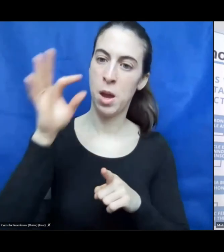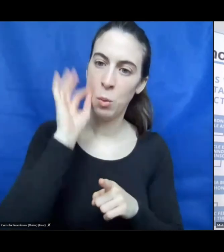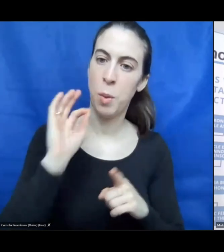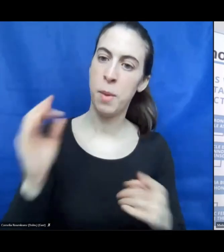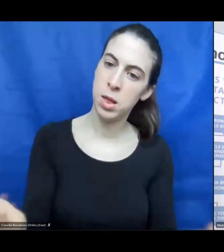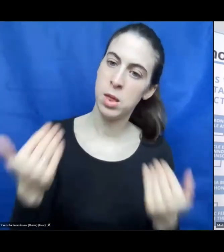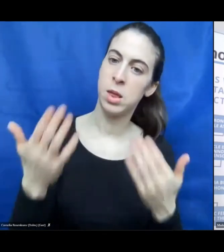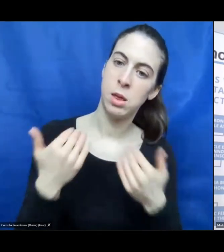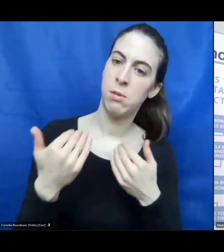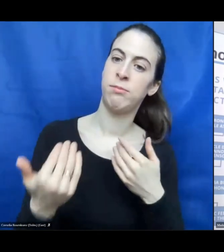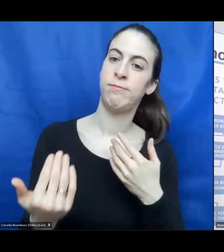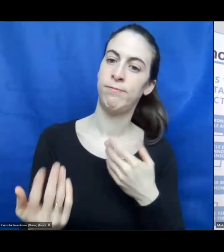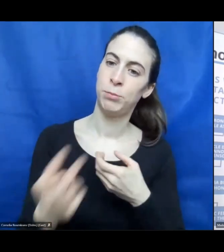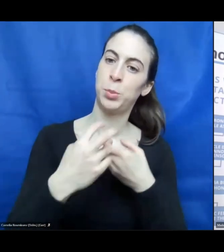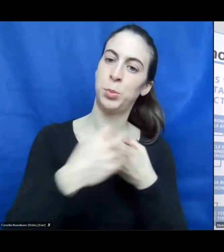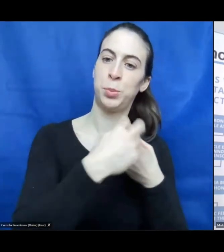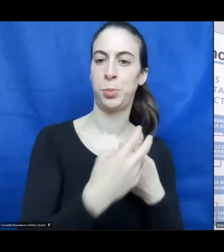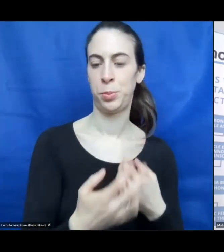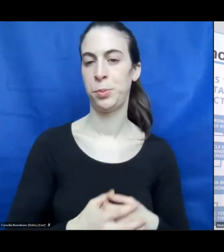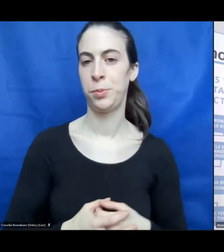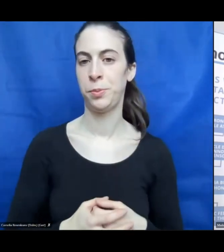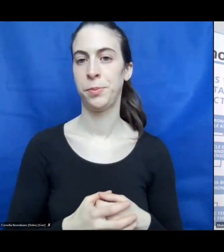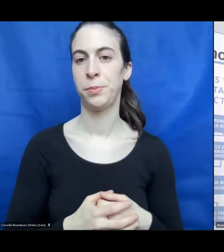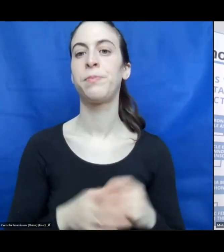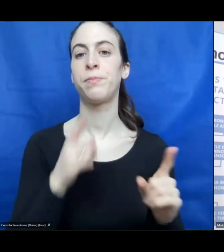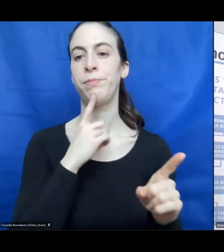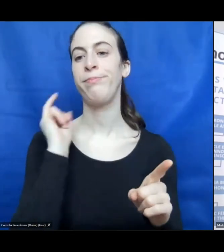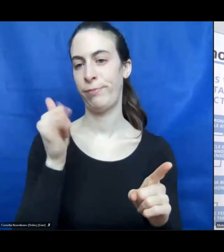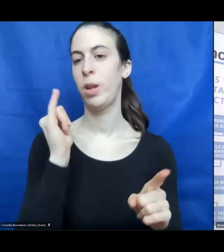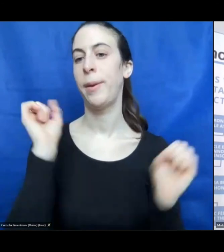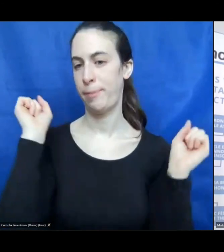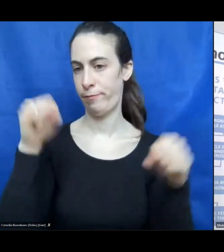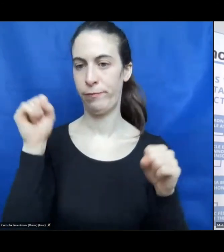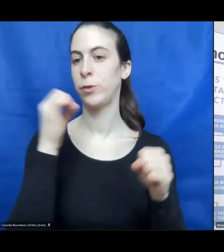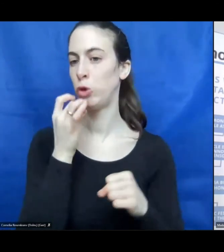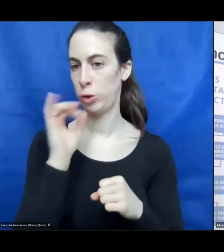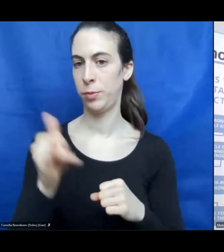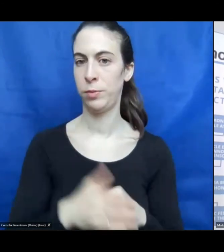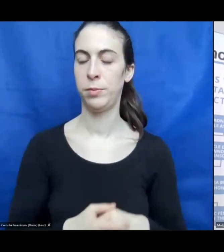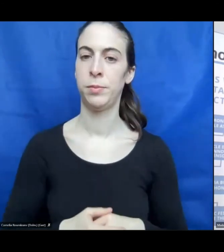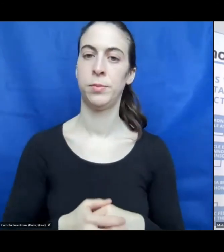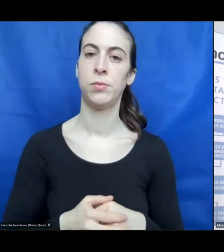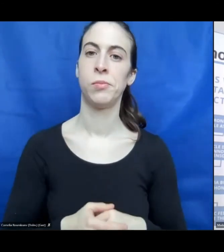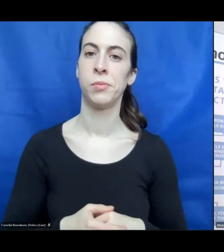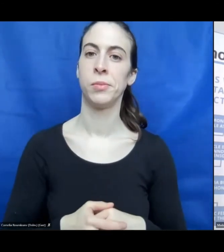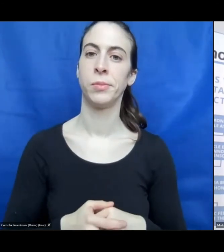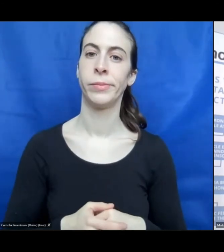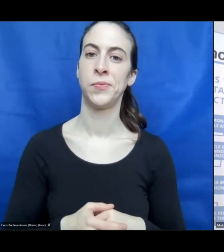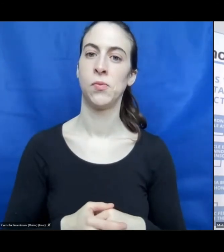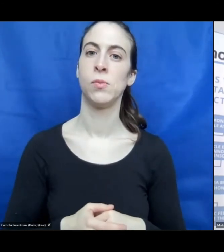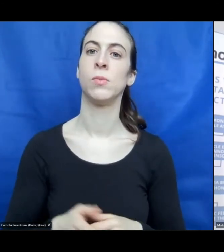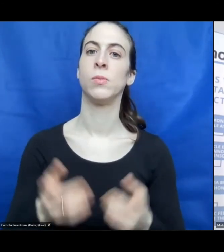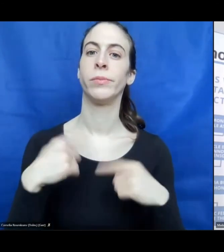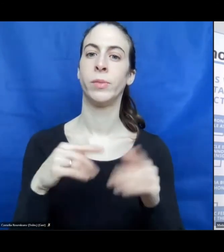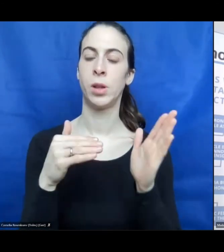entrepreneurship. Yeah. I totally agree to this, yes. Yes. And then we still